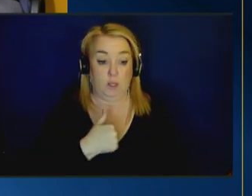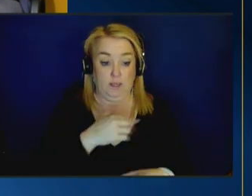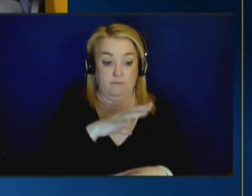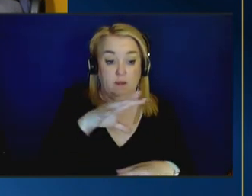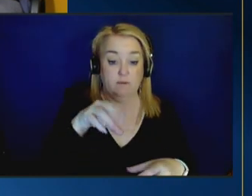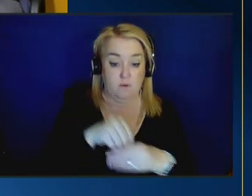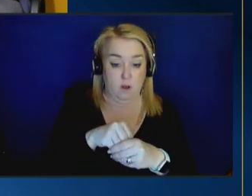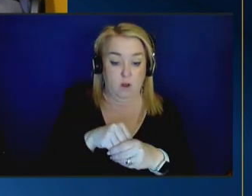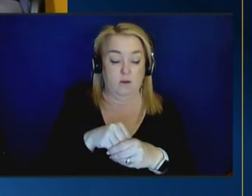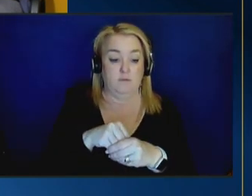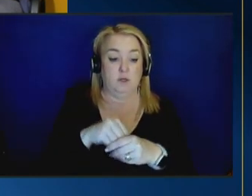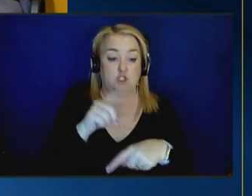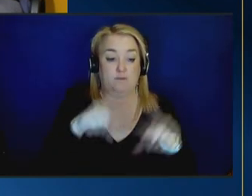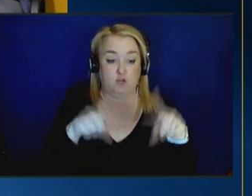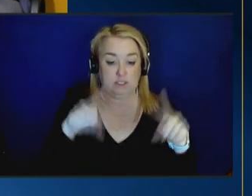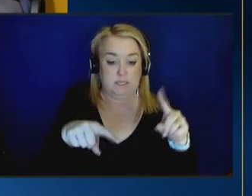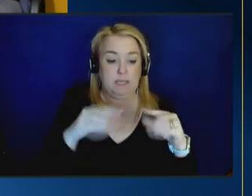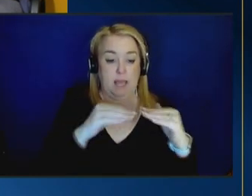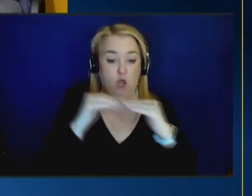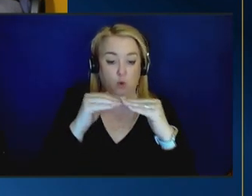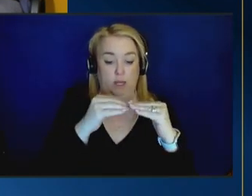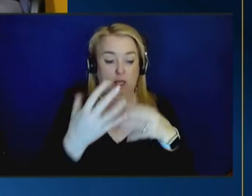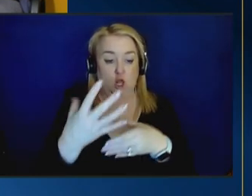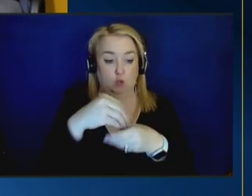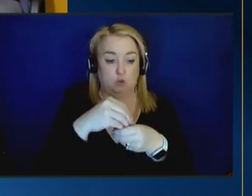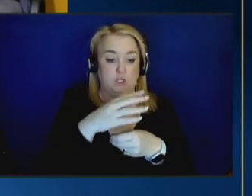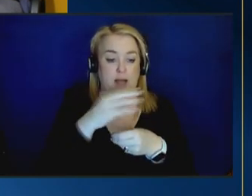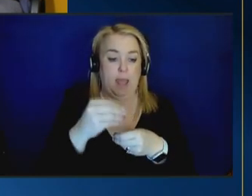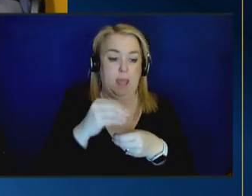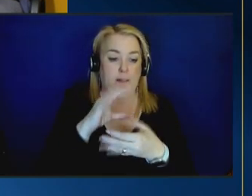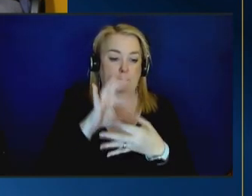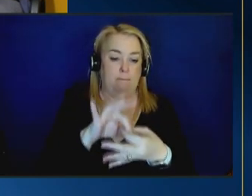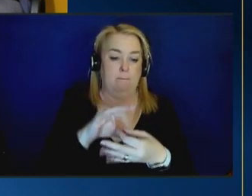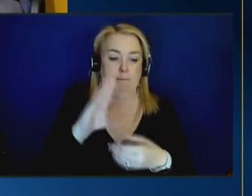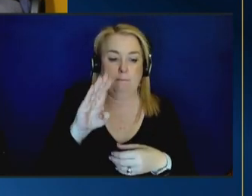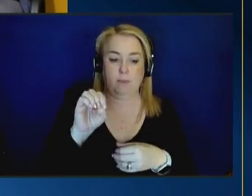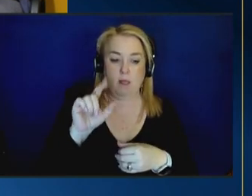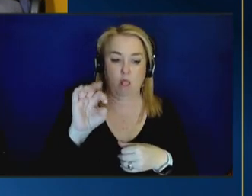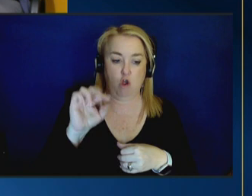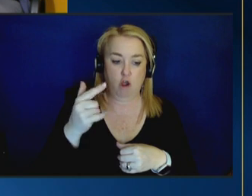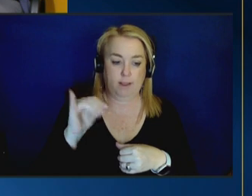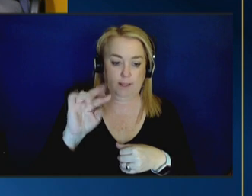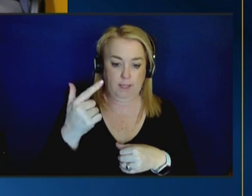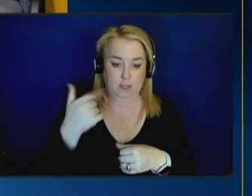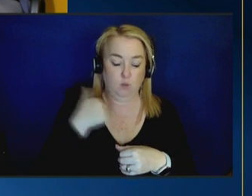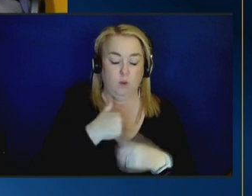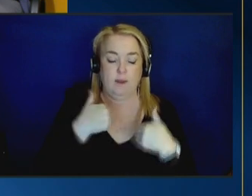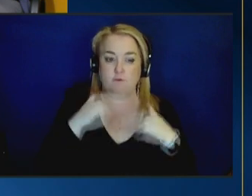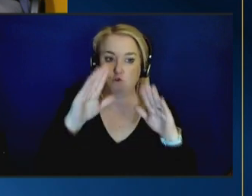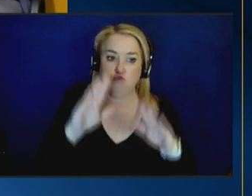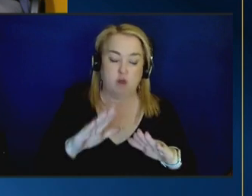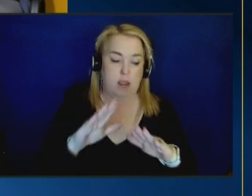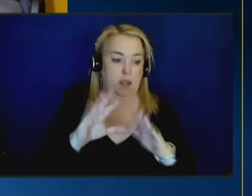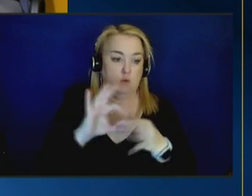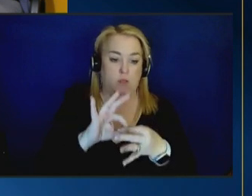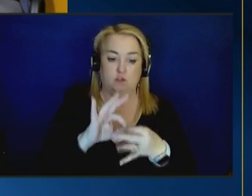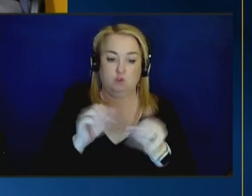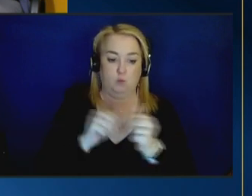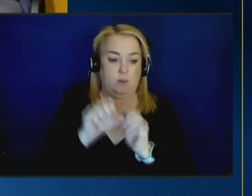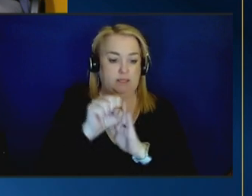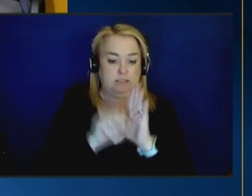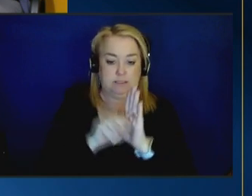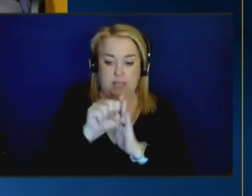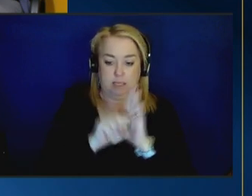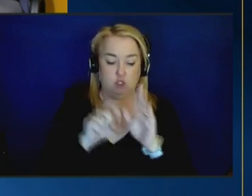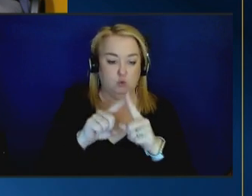inclusion and belonging and actually we have a great partnership with the center for states for the past two years that have helped set the foundation for what that